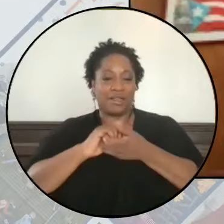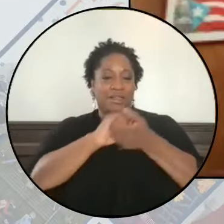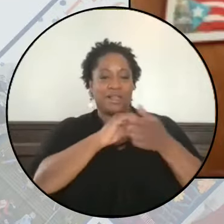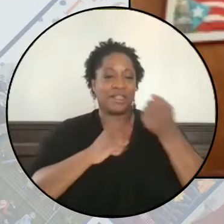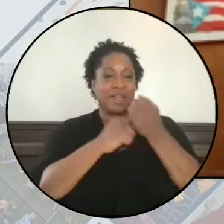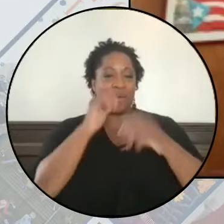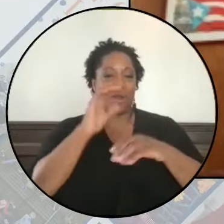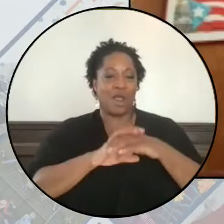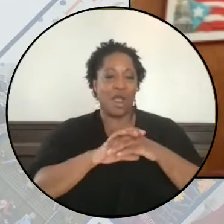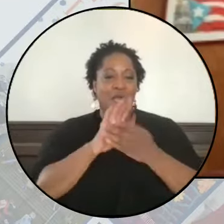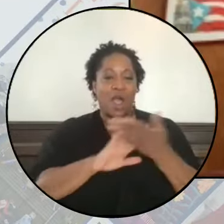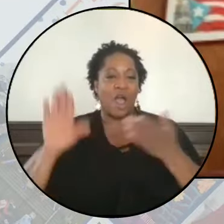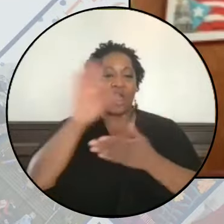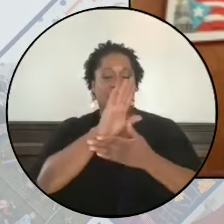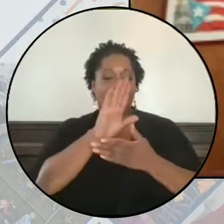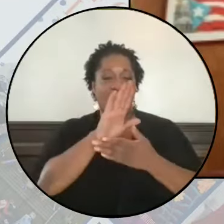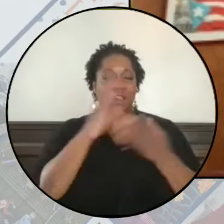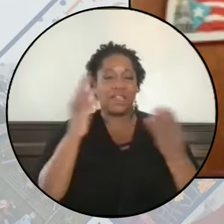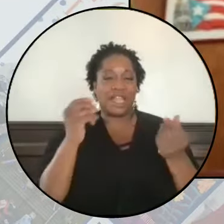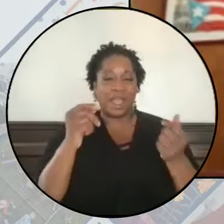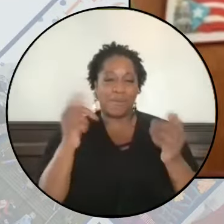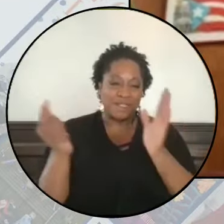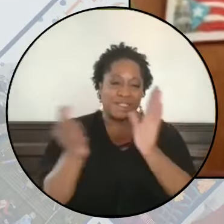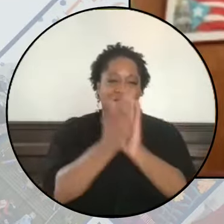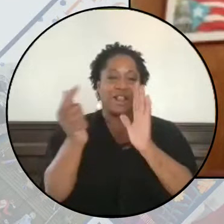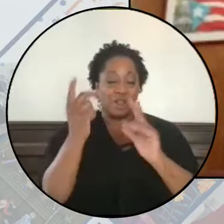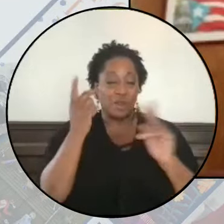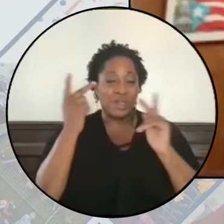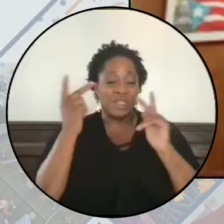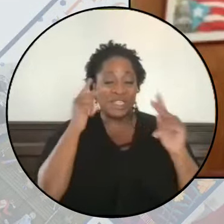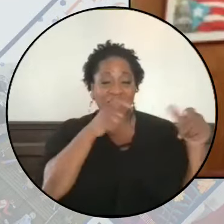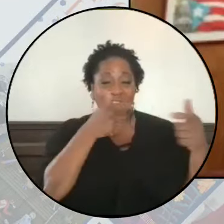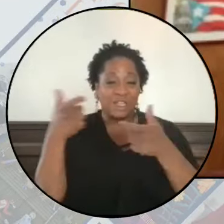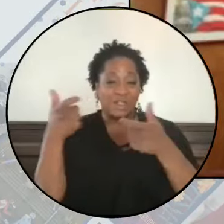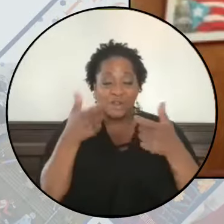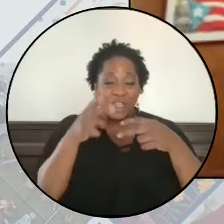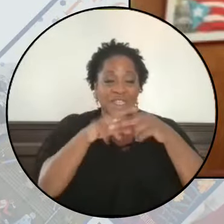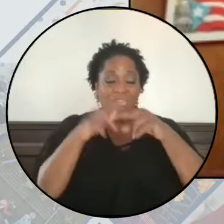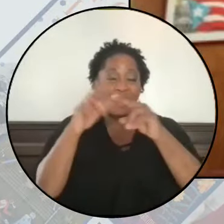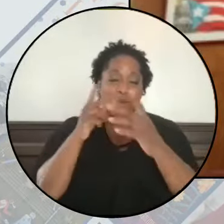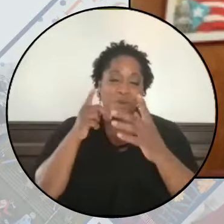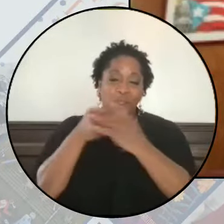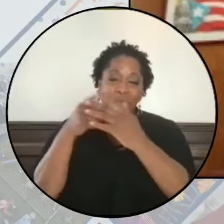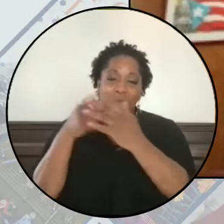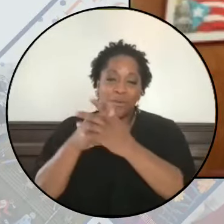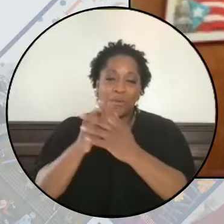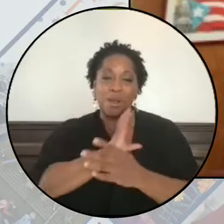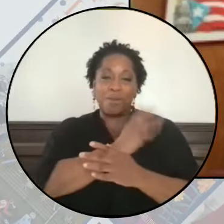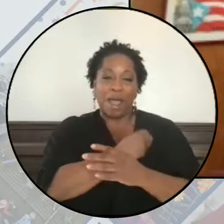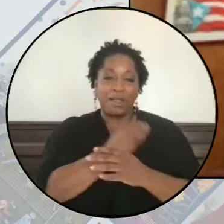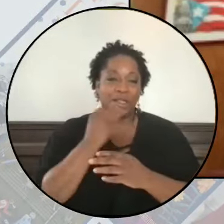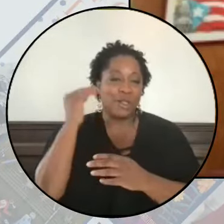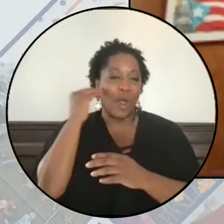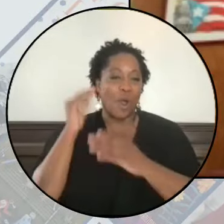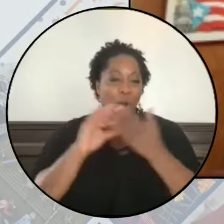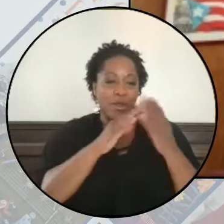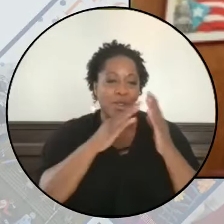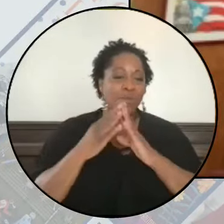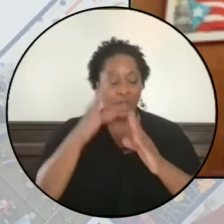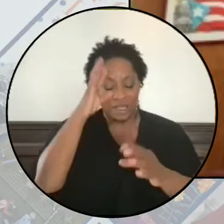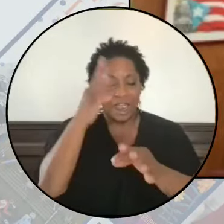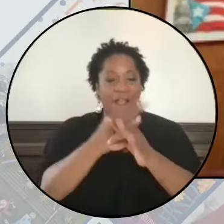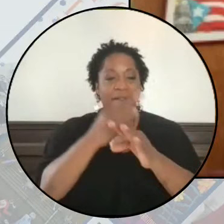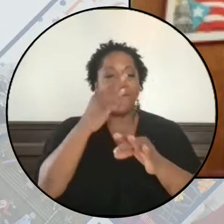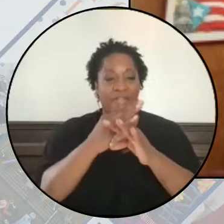on college campuses illegal. We're seeing surveillance increase with the targeting of Palestinian homes, communities and faith